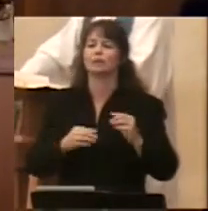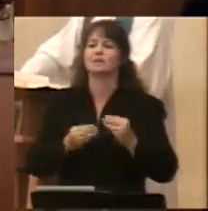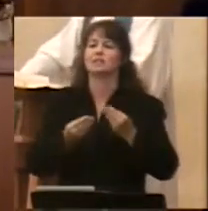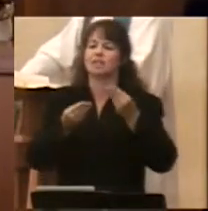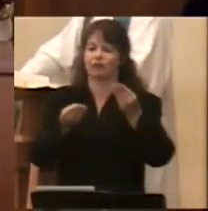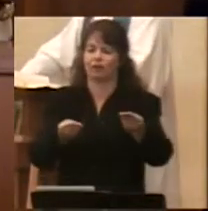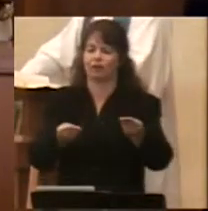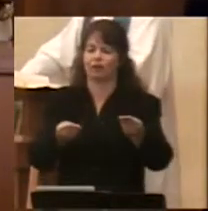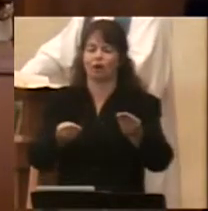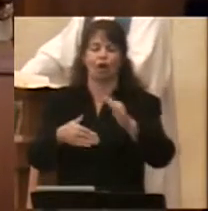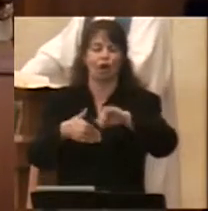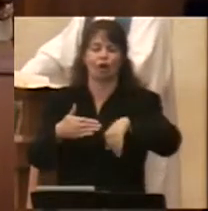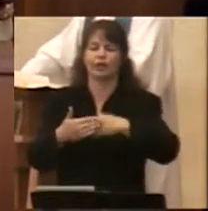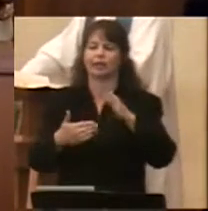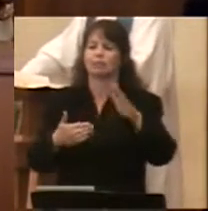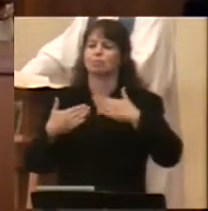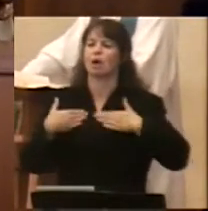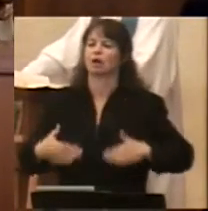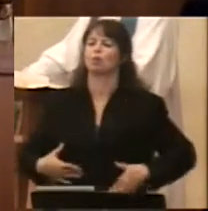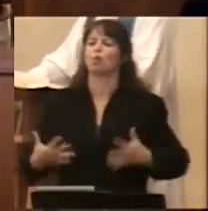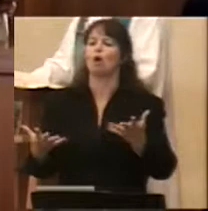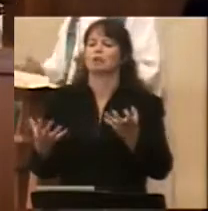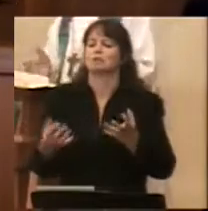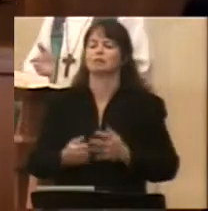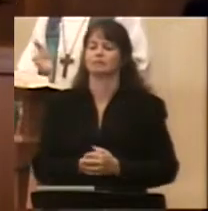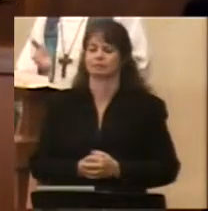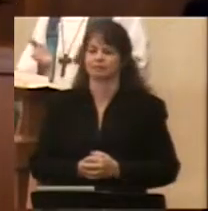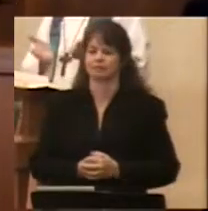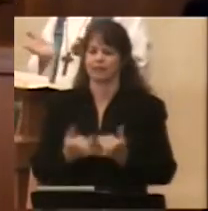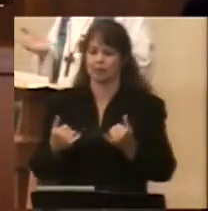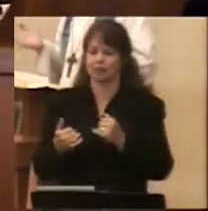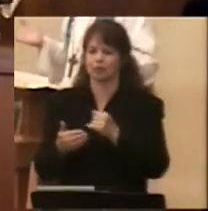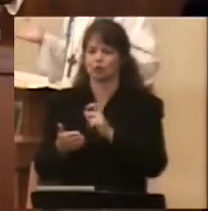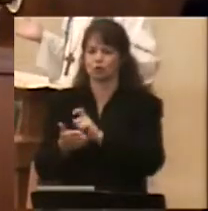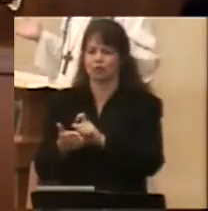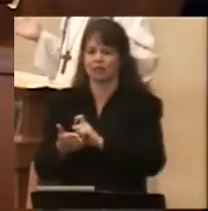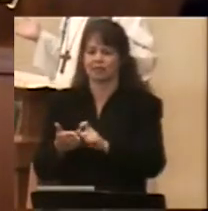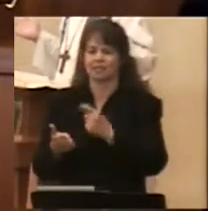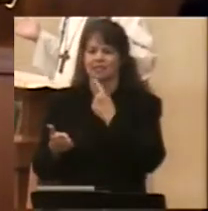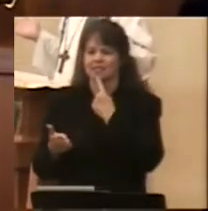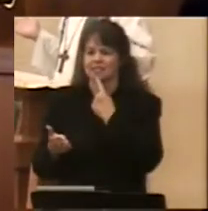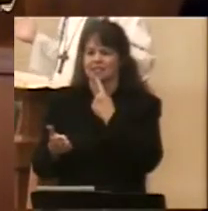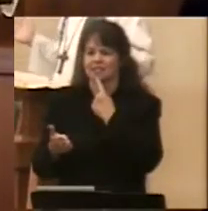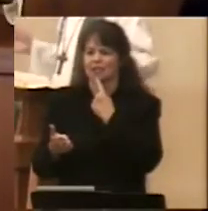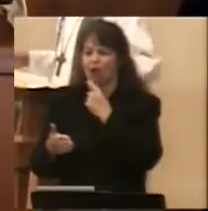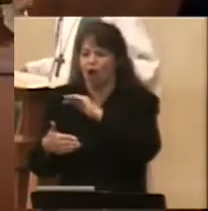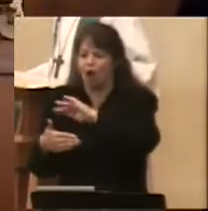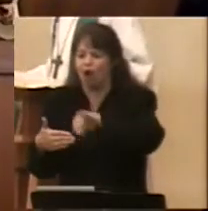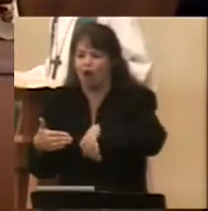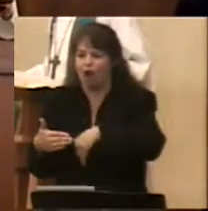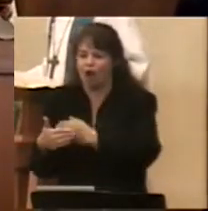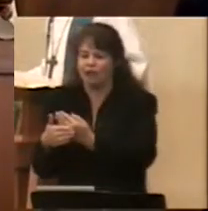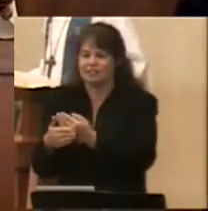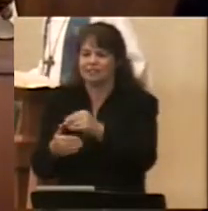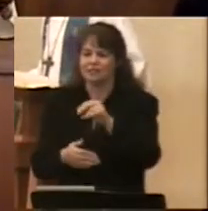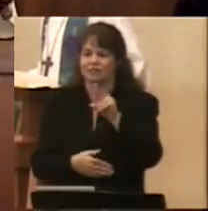body desired. And here we have this writing that says, all of it, vanity. vanity.